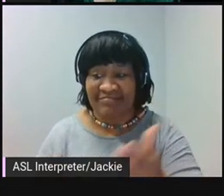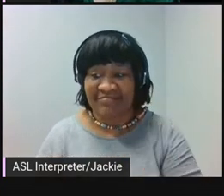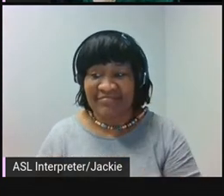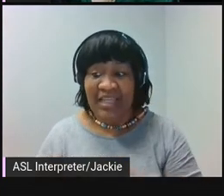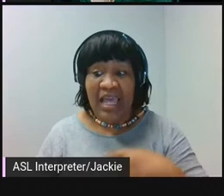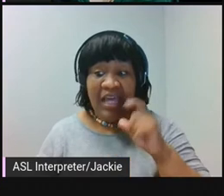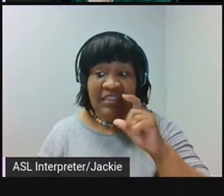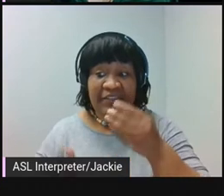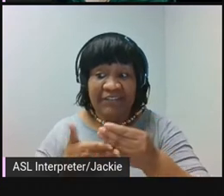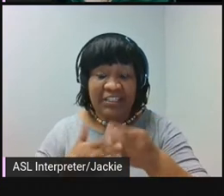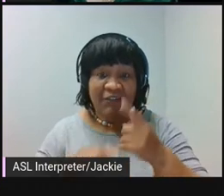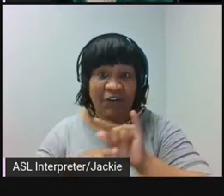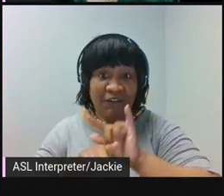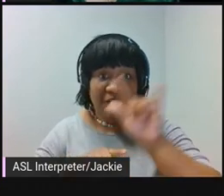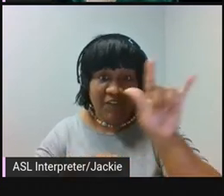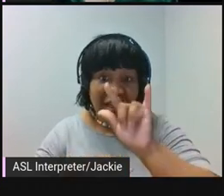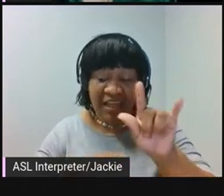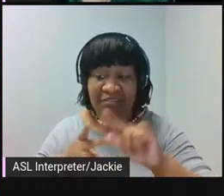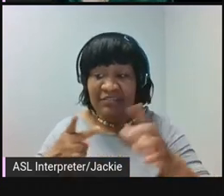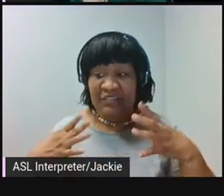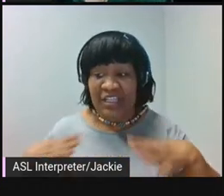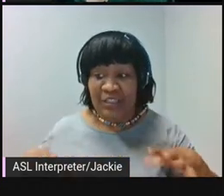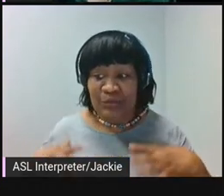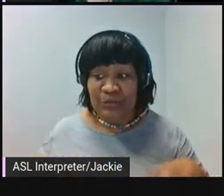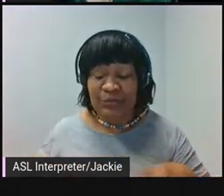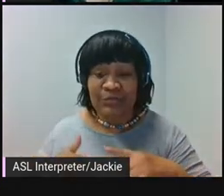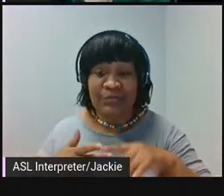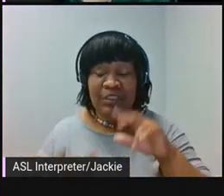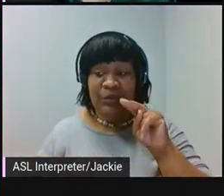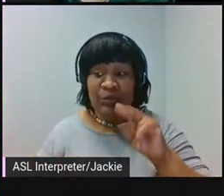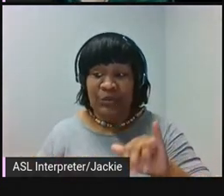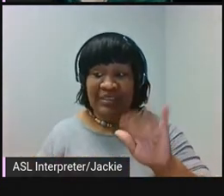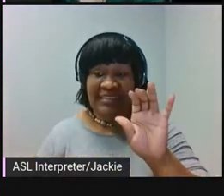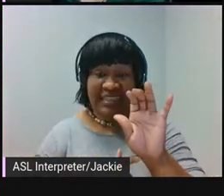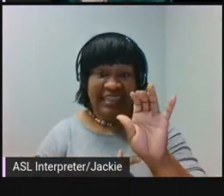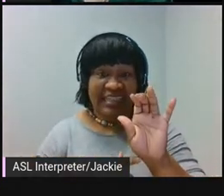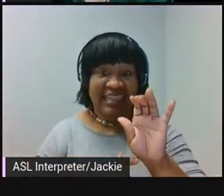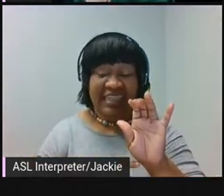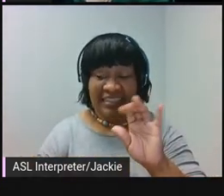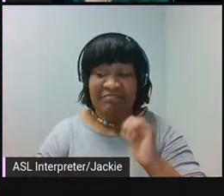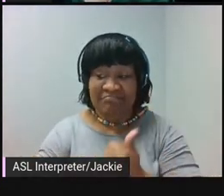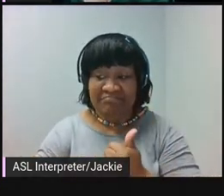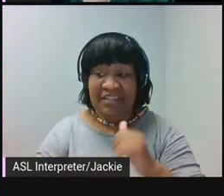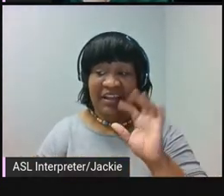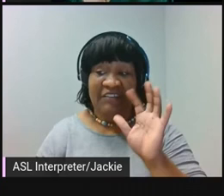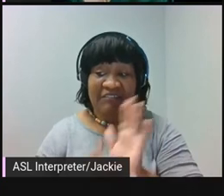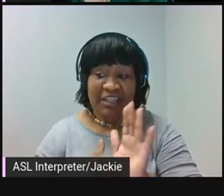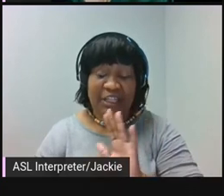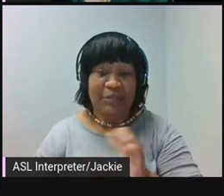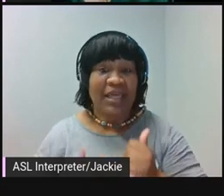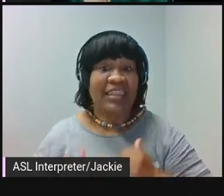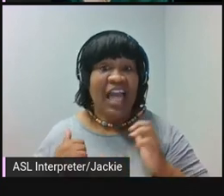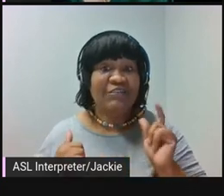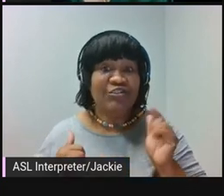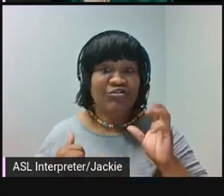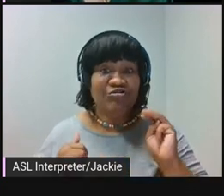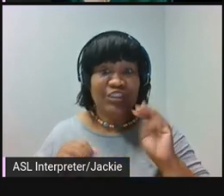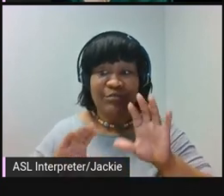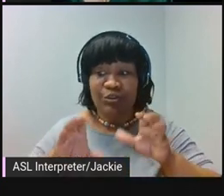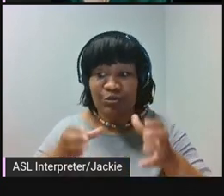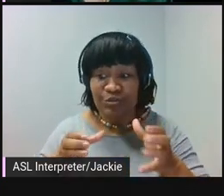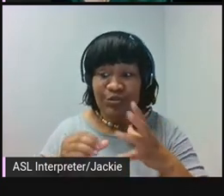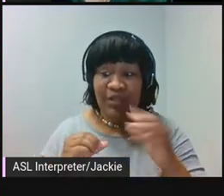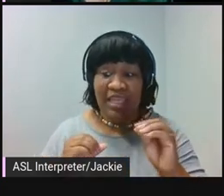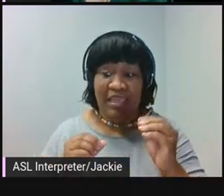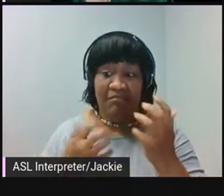I need funding for flights and costumes, a New York City-based film and live stream crew, and accommodations in